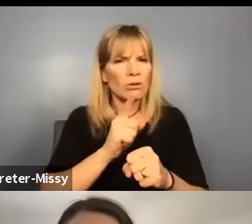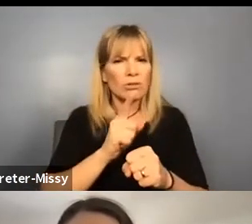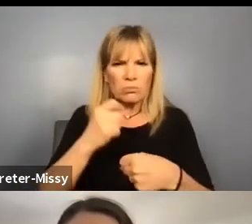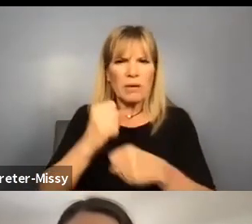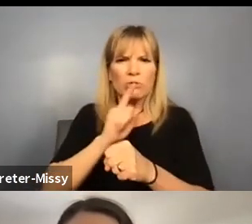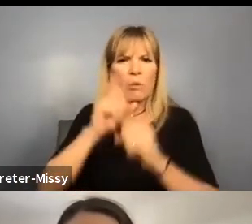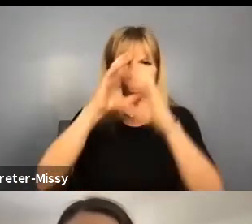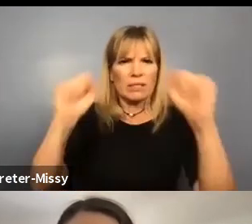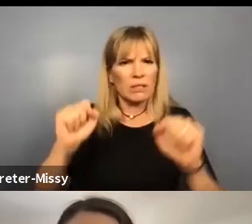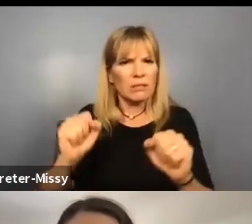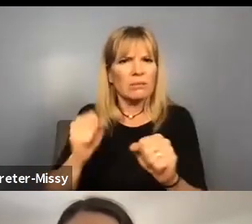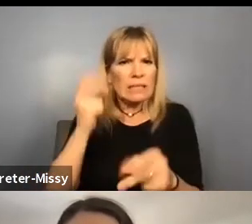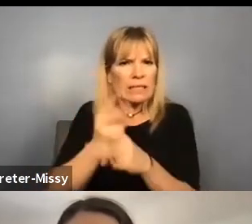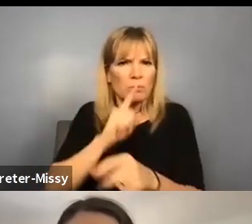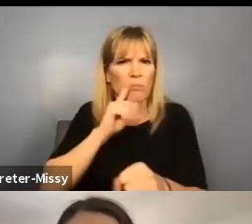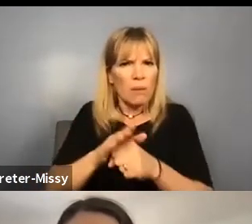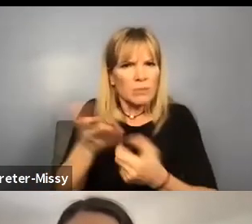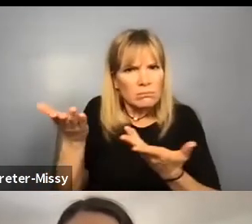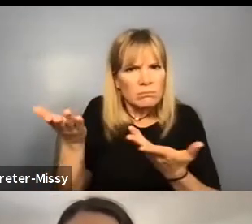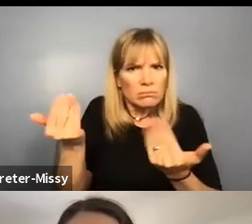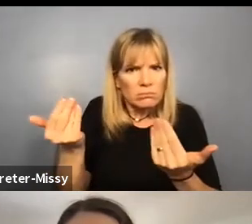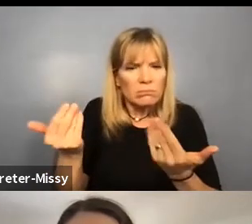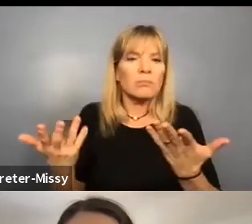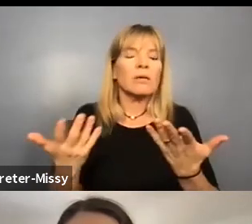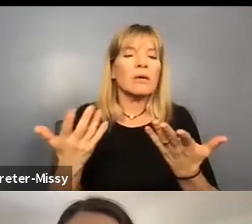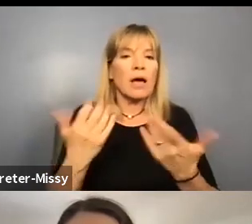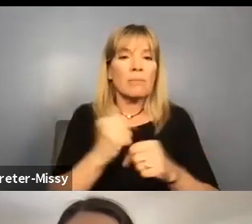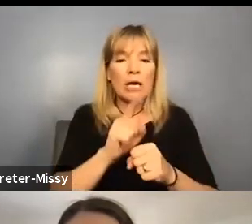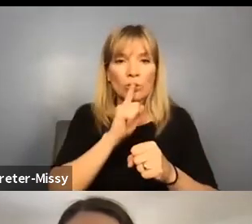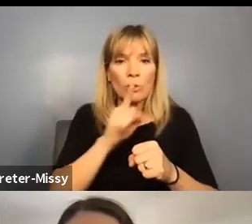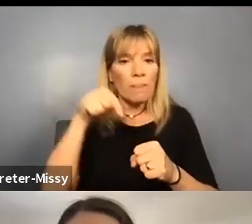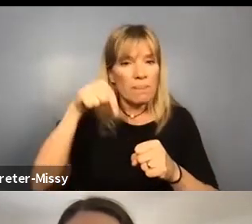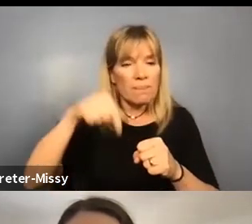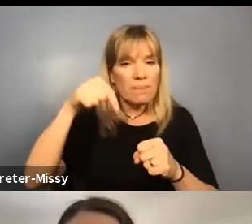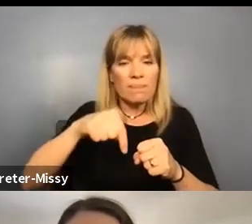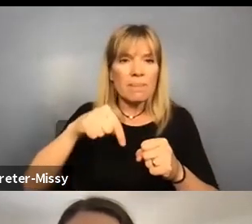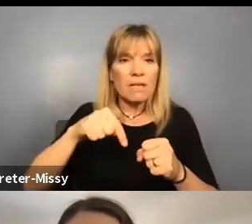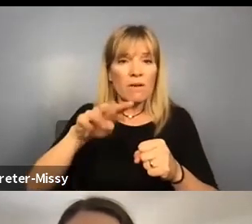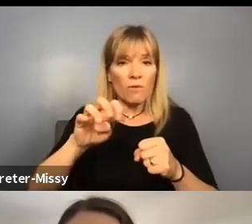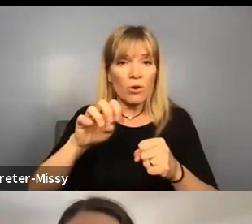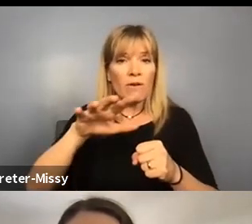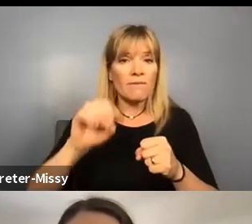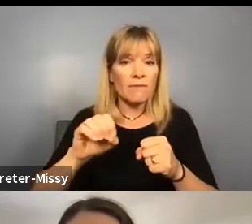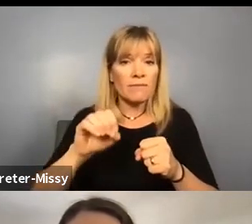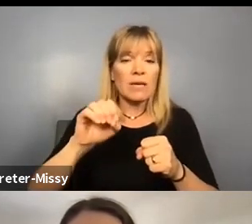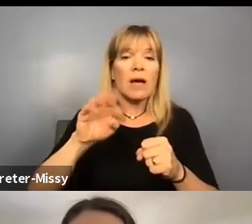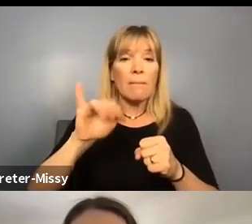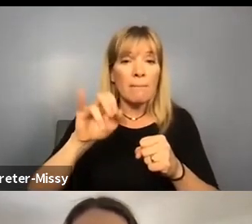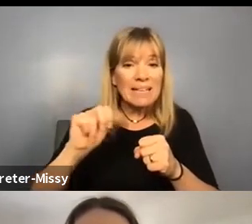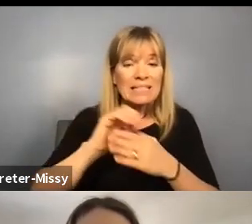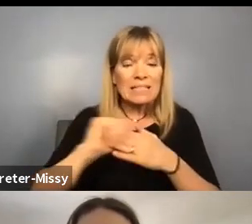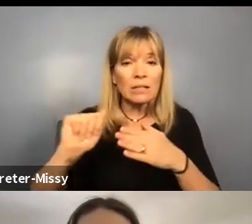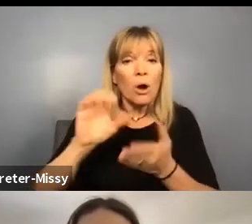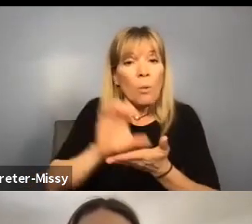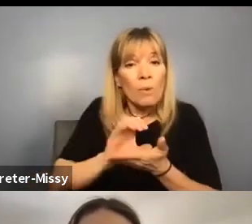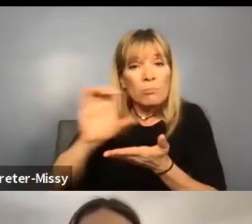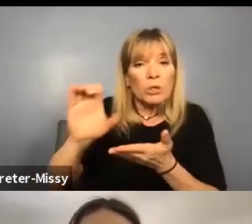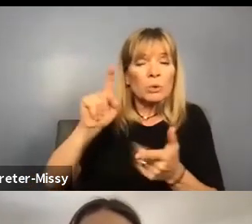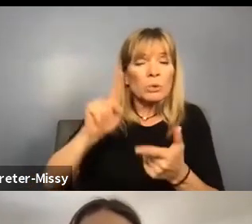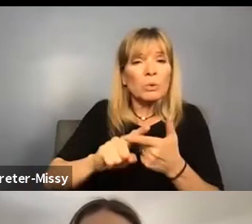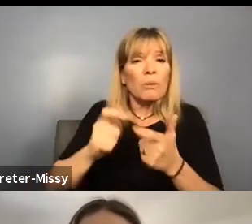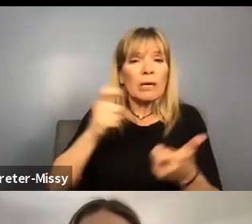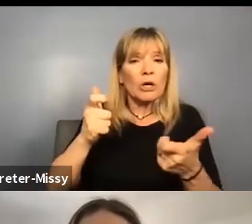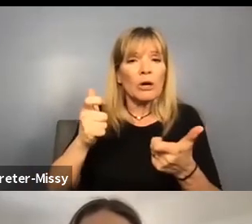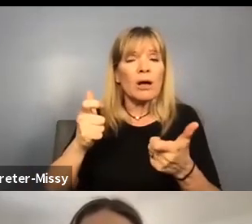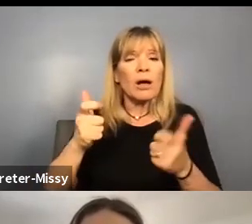accountable to his promise and to ensure that this $450 billion is put towards greater community